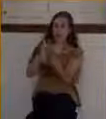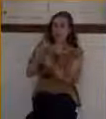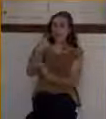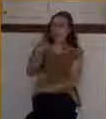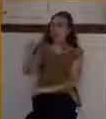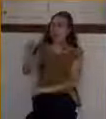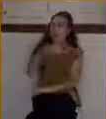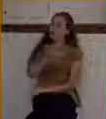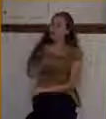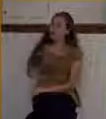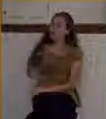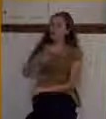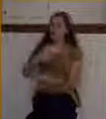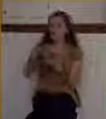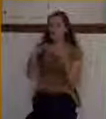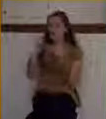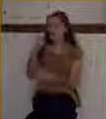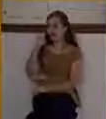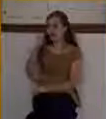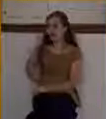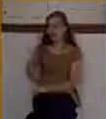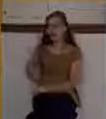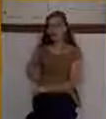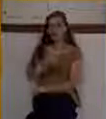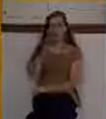sight. I want to be able to see.